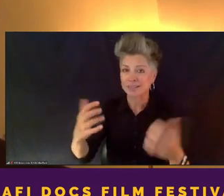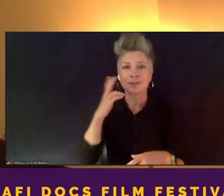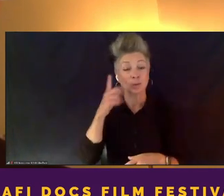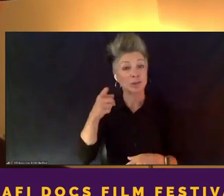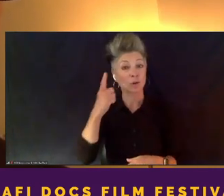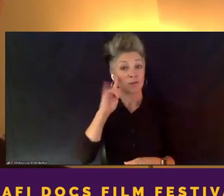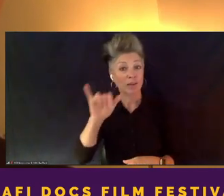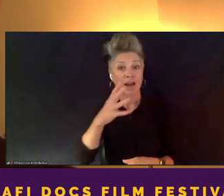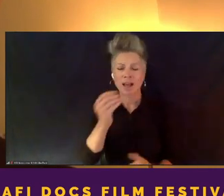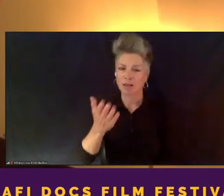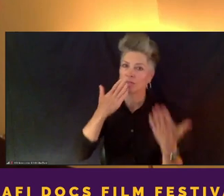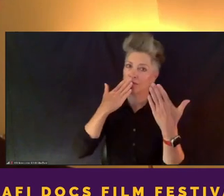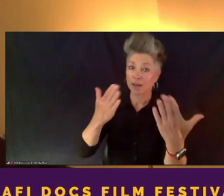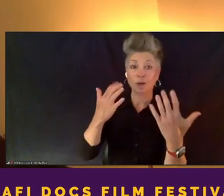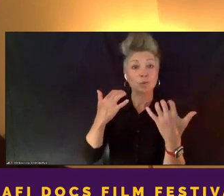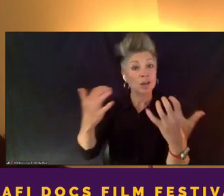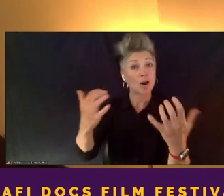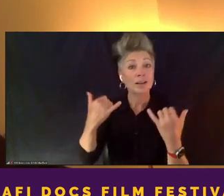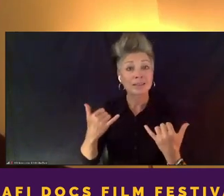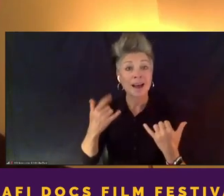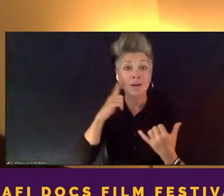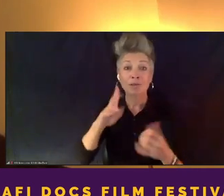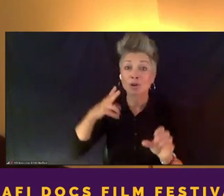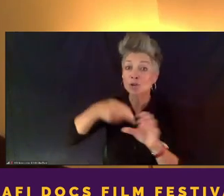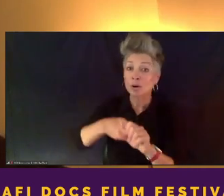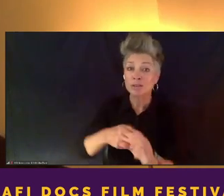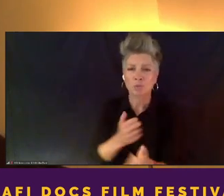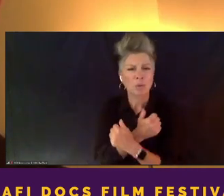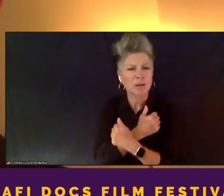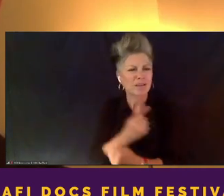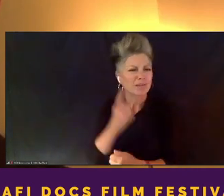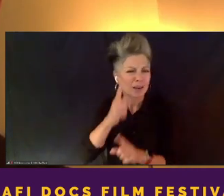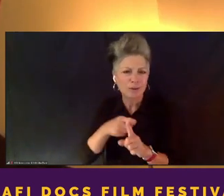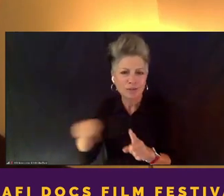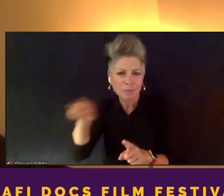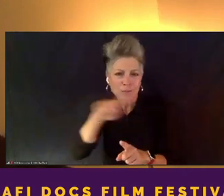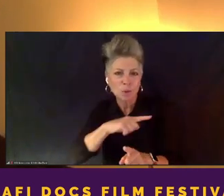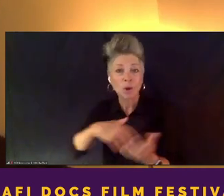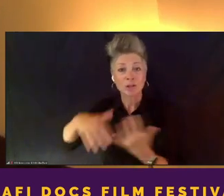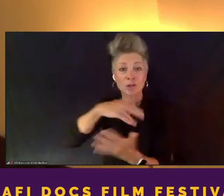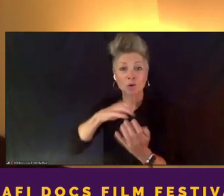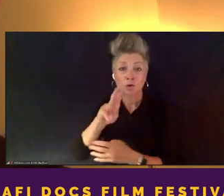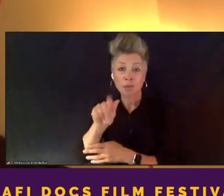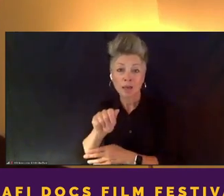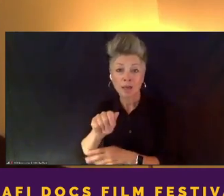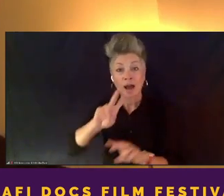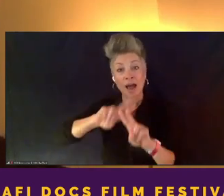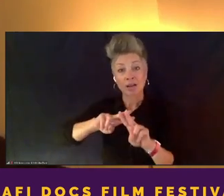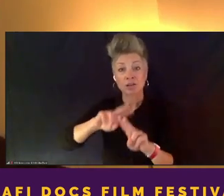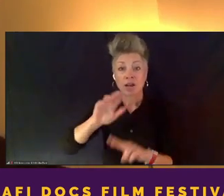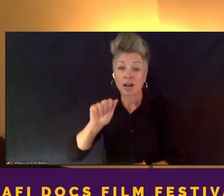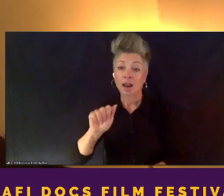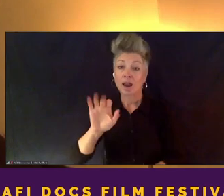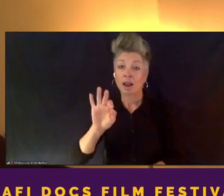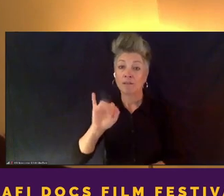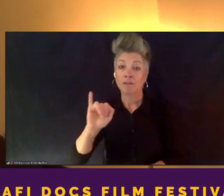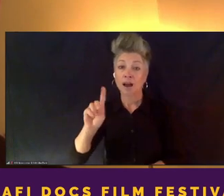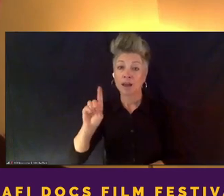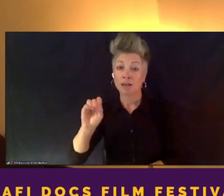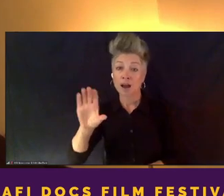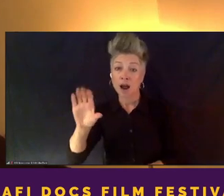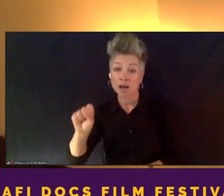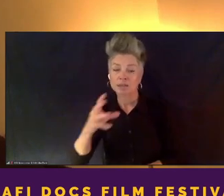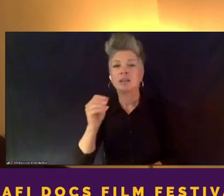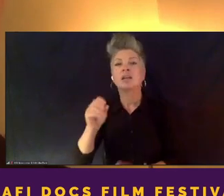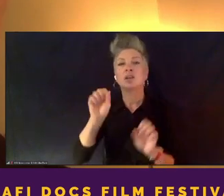you to the audience for joining us. We'd love to hear from you on social media at hashtag AFI docs. And you can check out our full lineup,